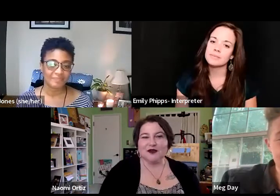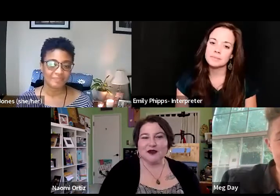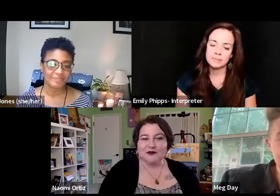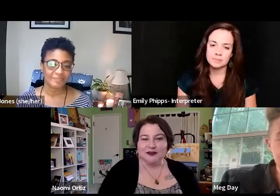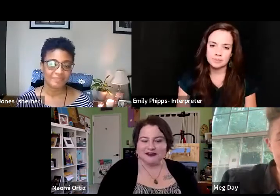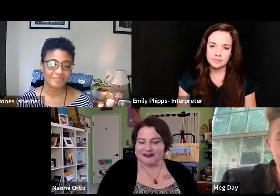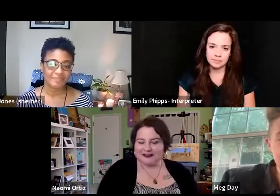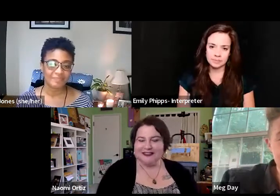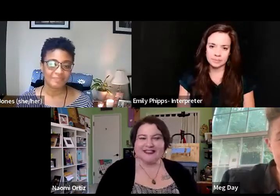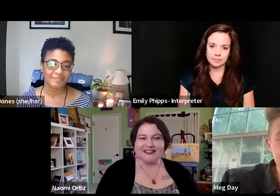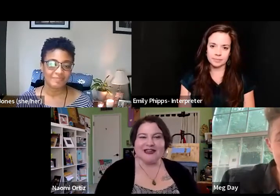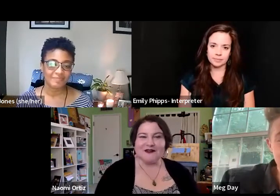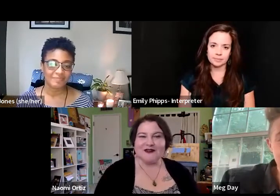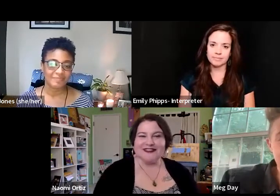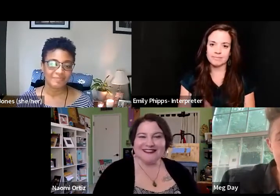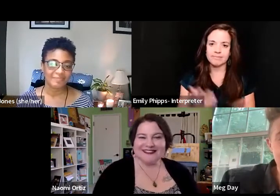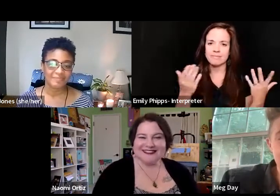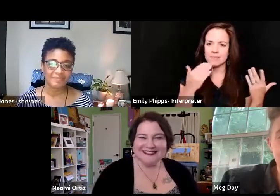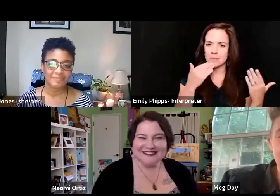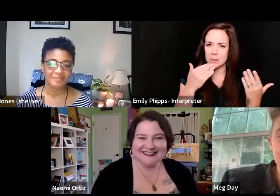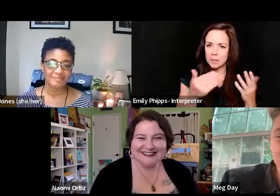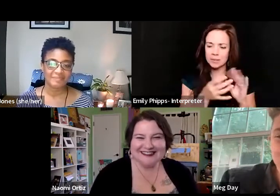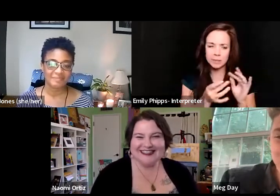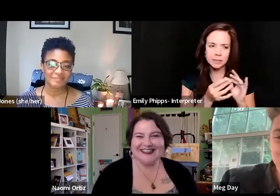So well put. This is Naomi.